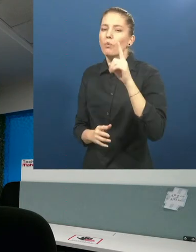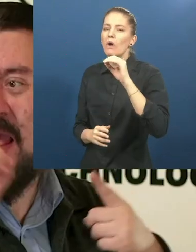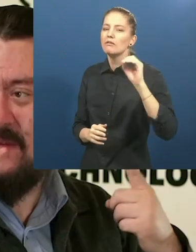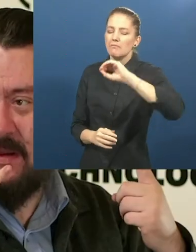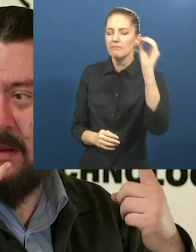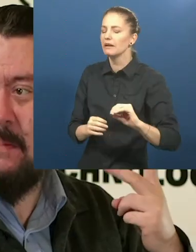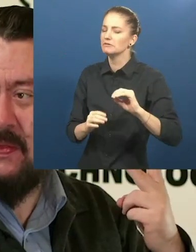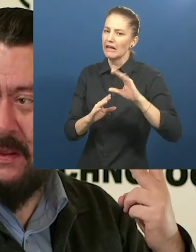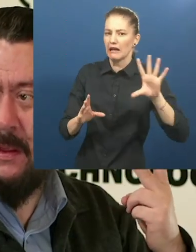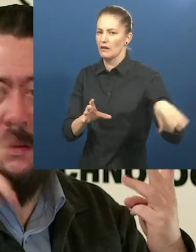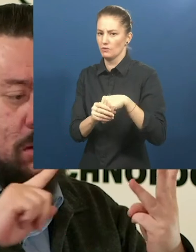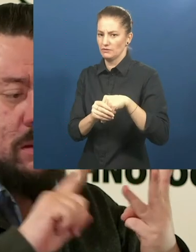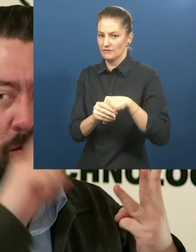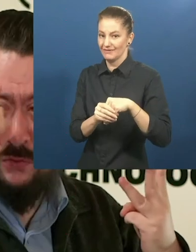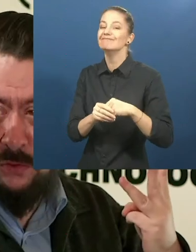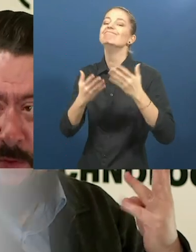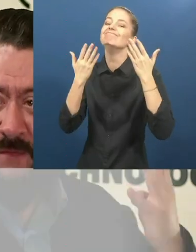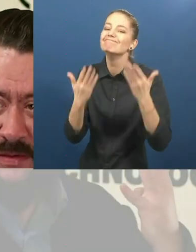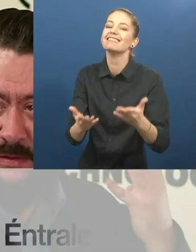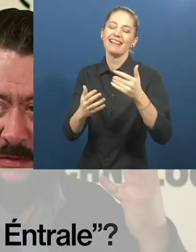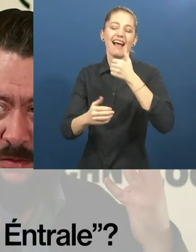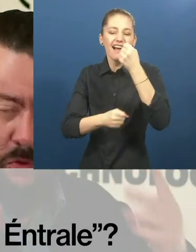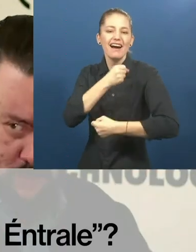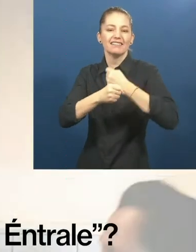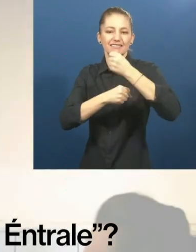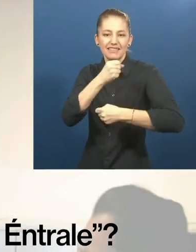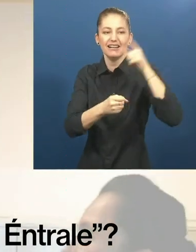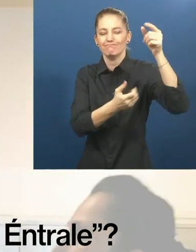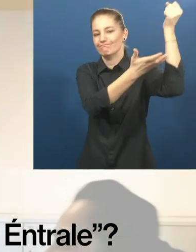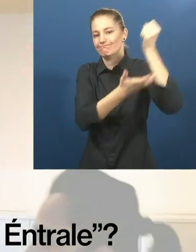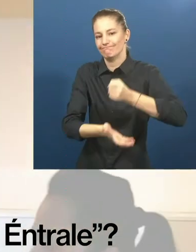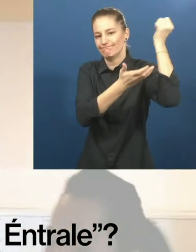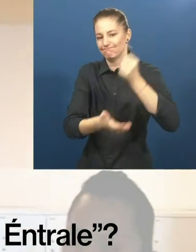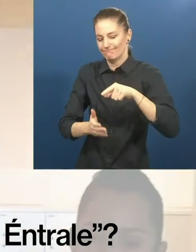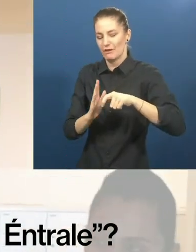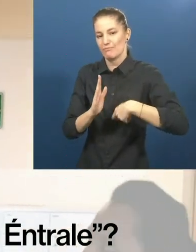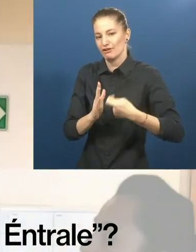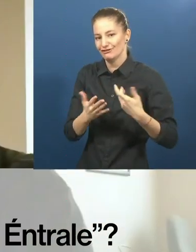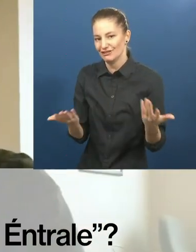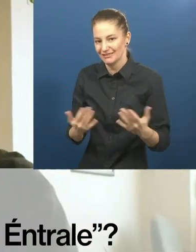años financia la operación de Entrale. What is next for Alianza Entrale?